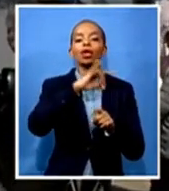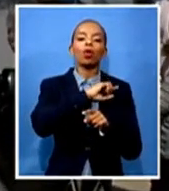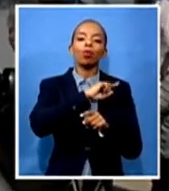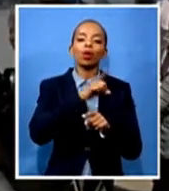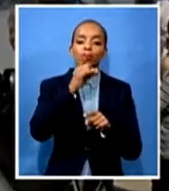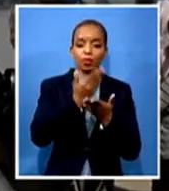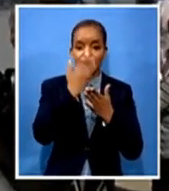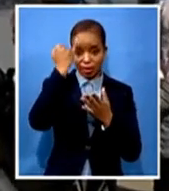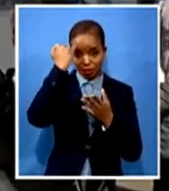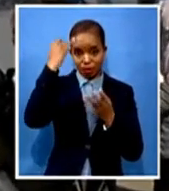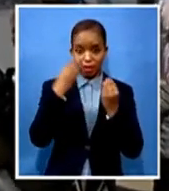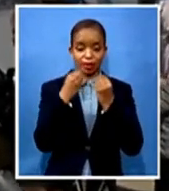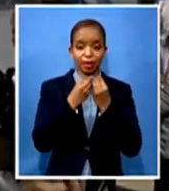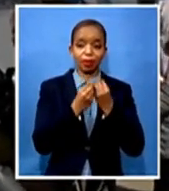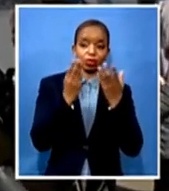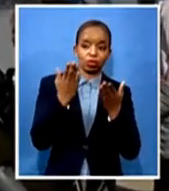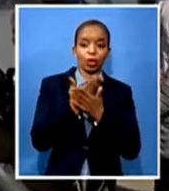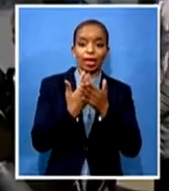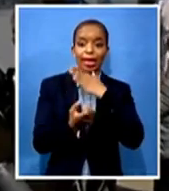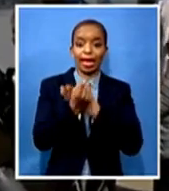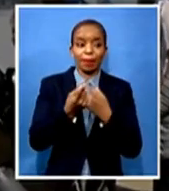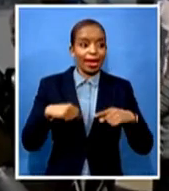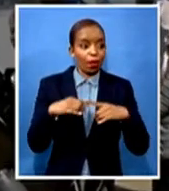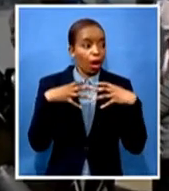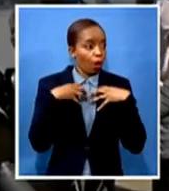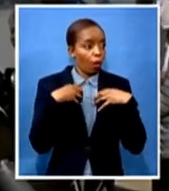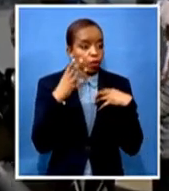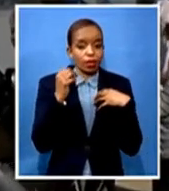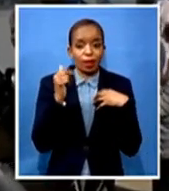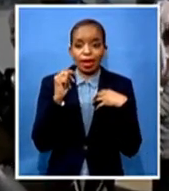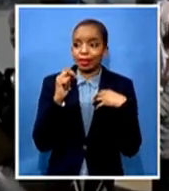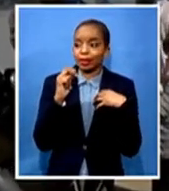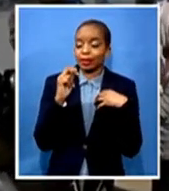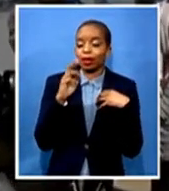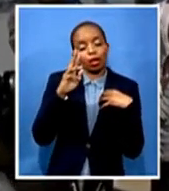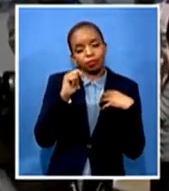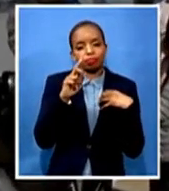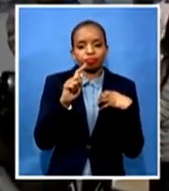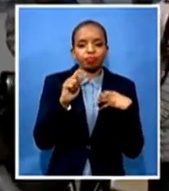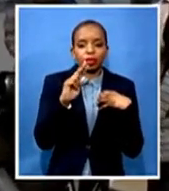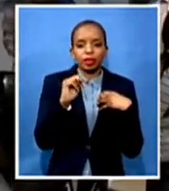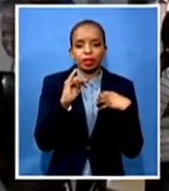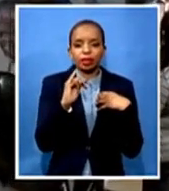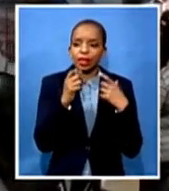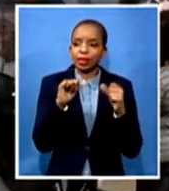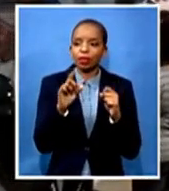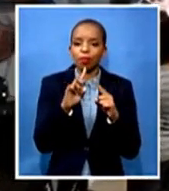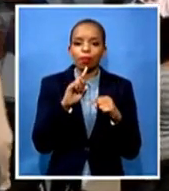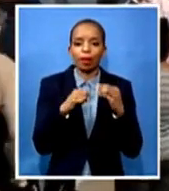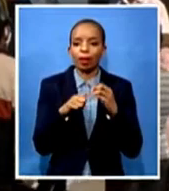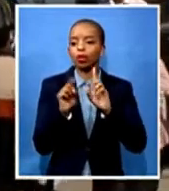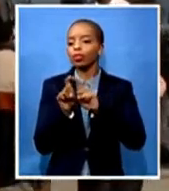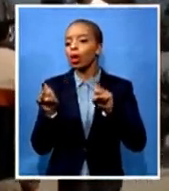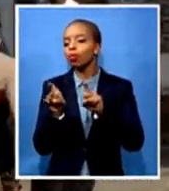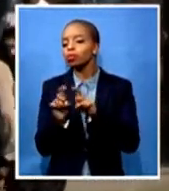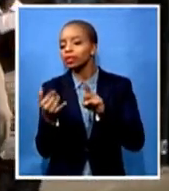Makayantini, then what's left of those who are still on the upbringing, those who are still knocking on